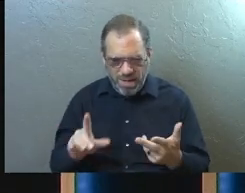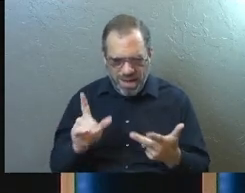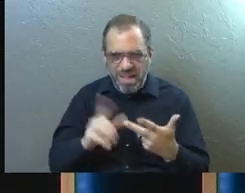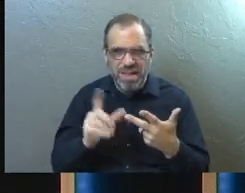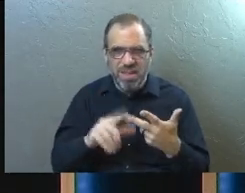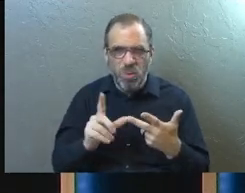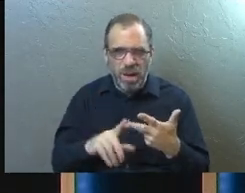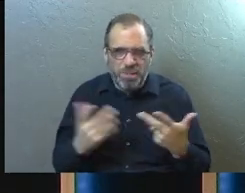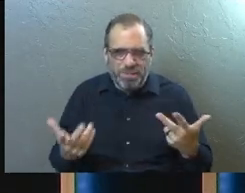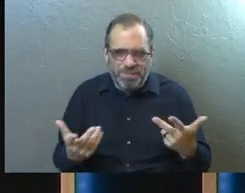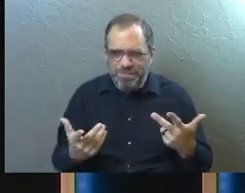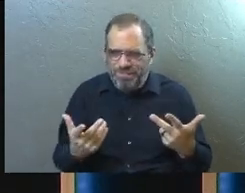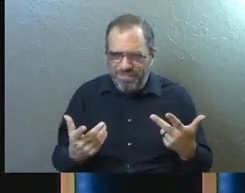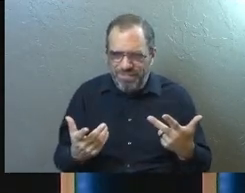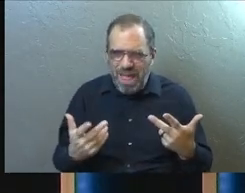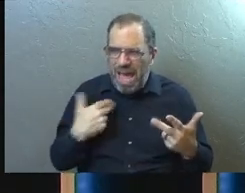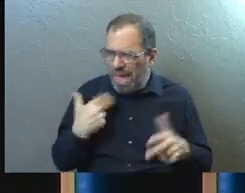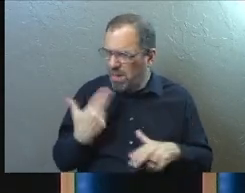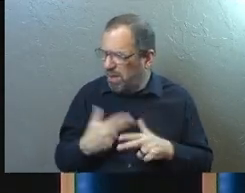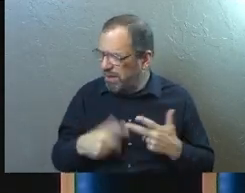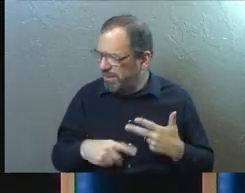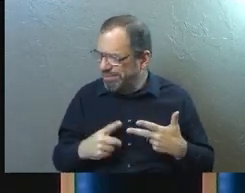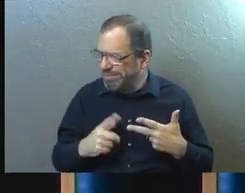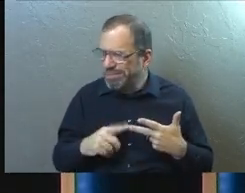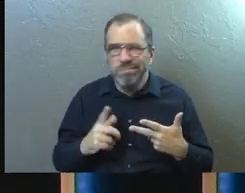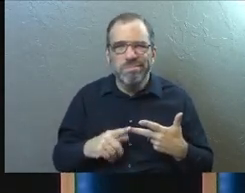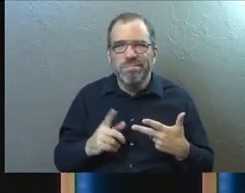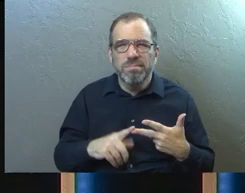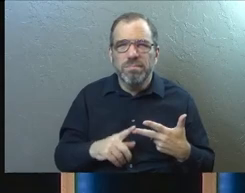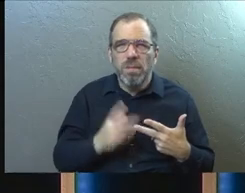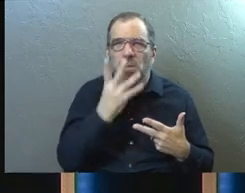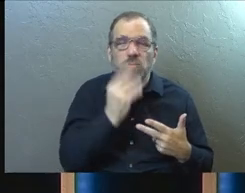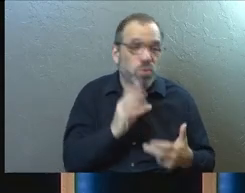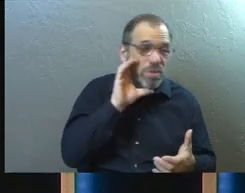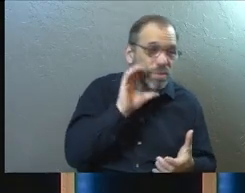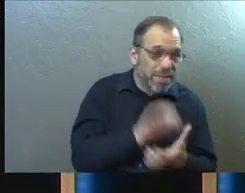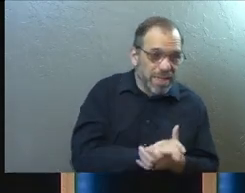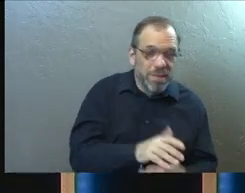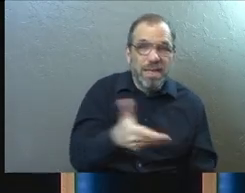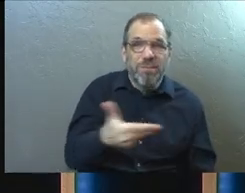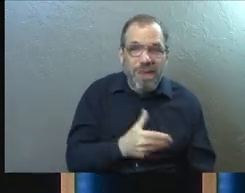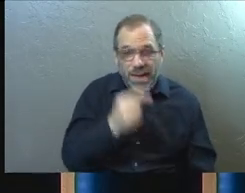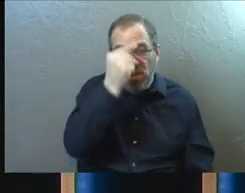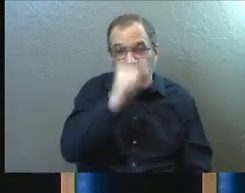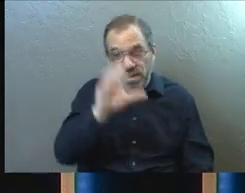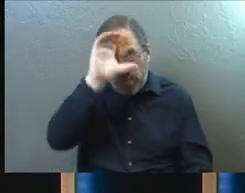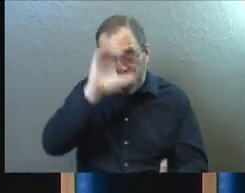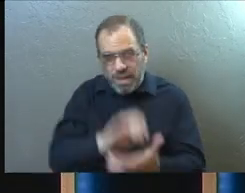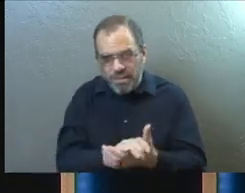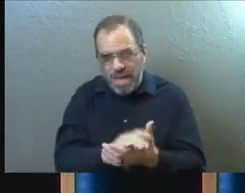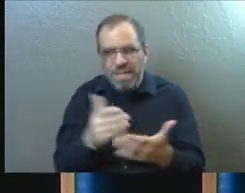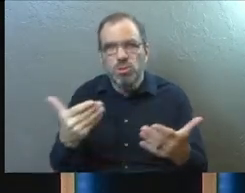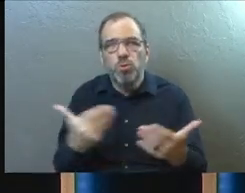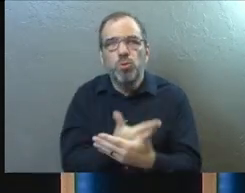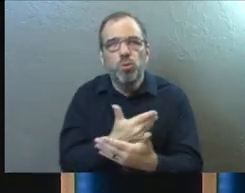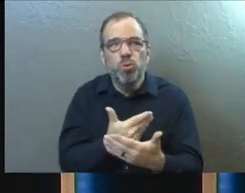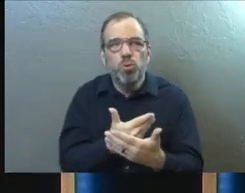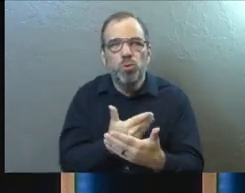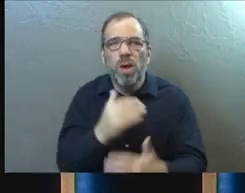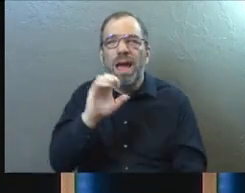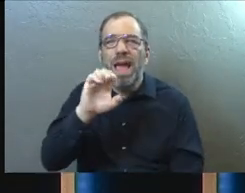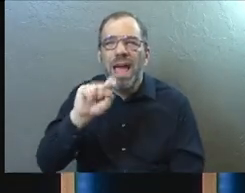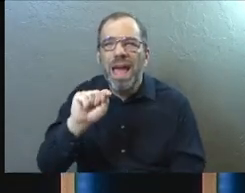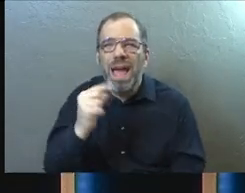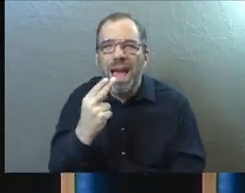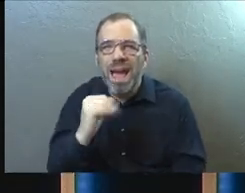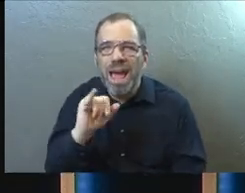what that means. That's just what I would say this is, is it's the Jewish believers inviting Gentile believers into a new ethic,